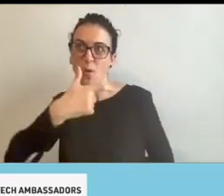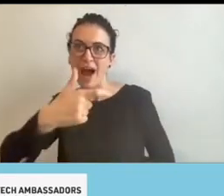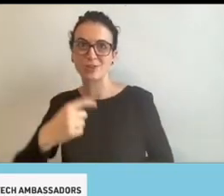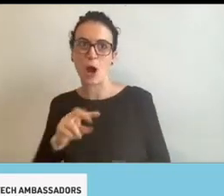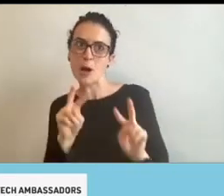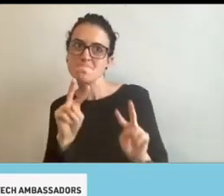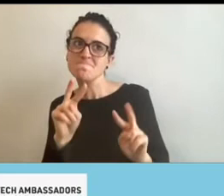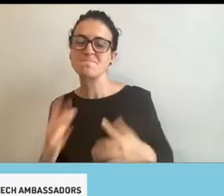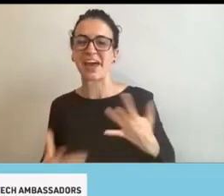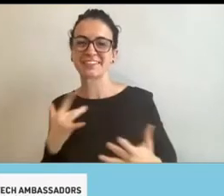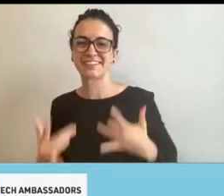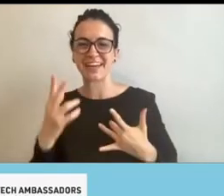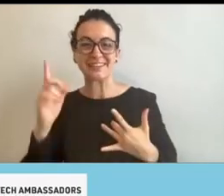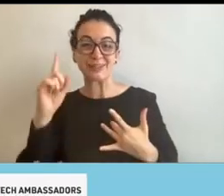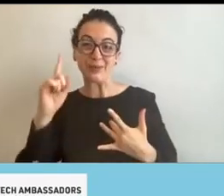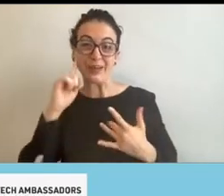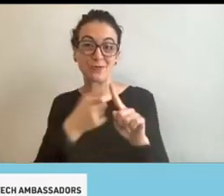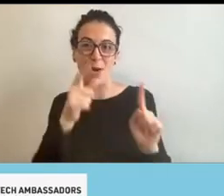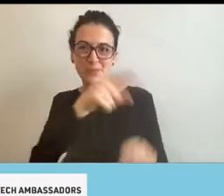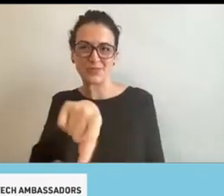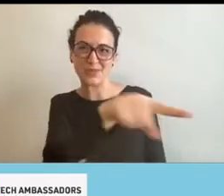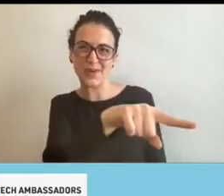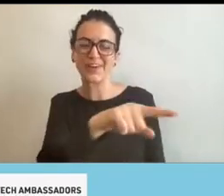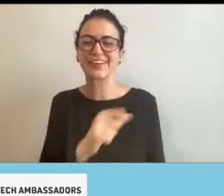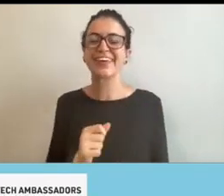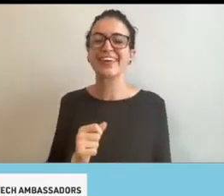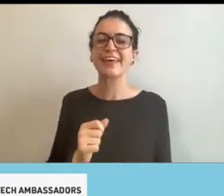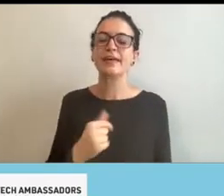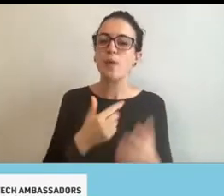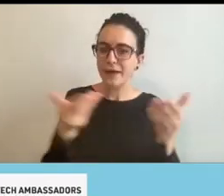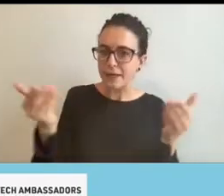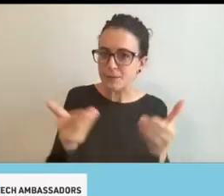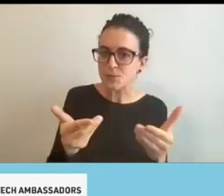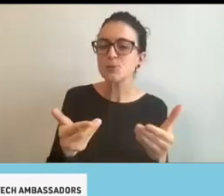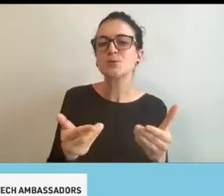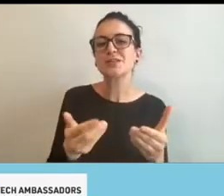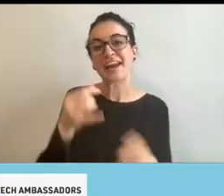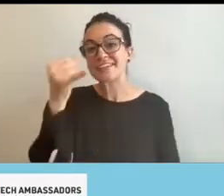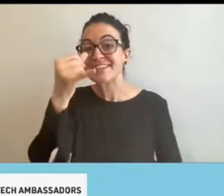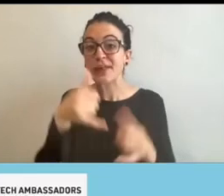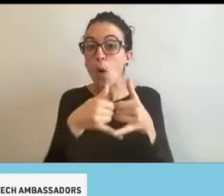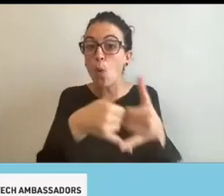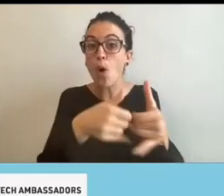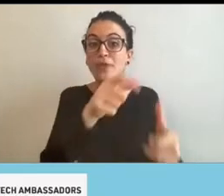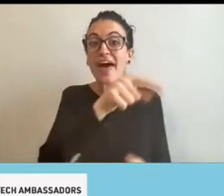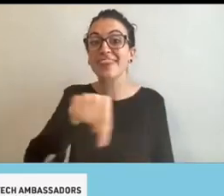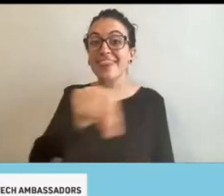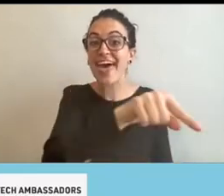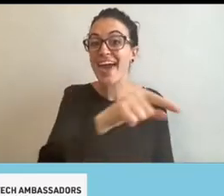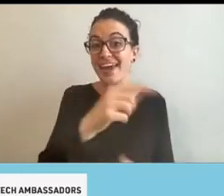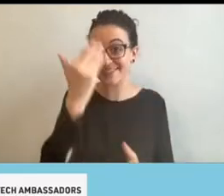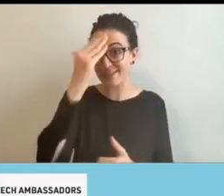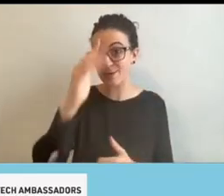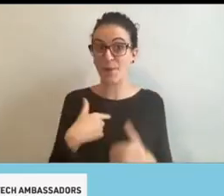So I'm going to introduce them and, uh, kind of include a little silly, uh, award that they didn't know. Well, I was going to give them,